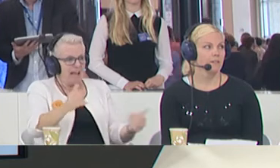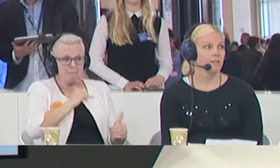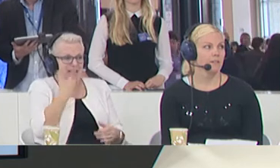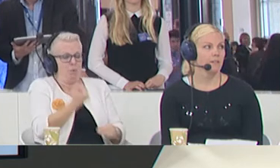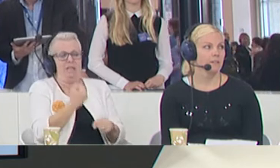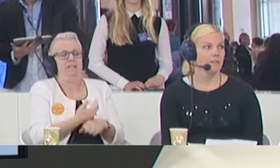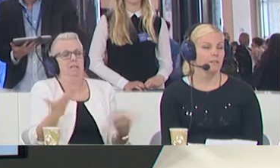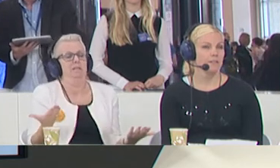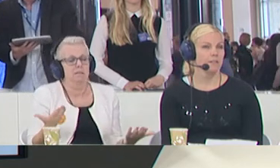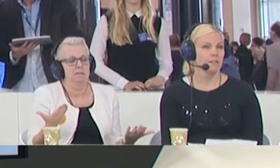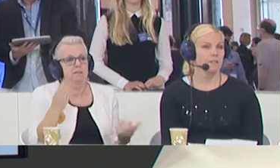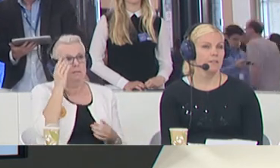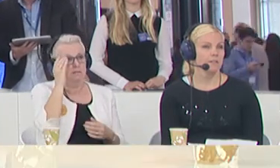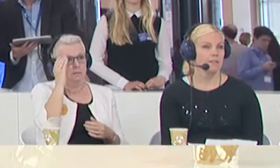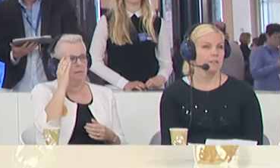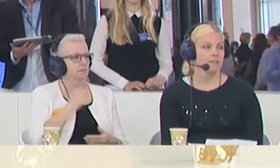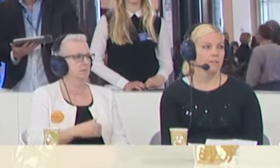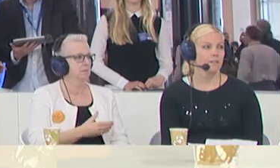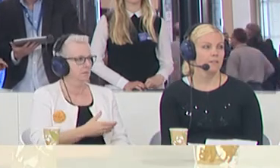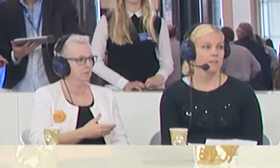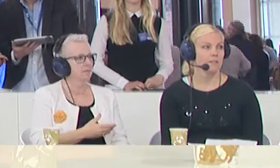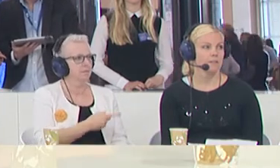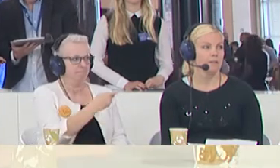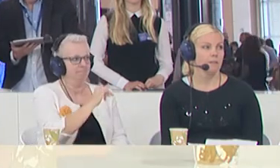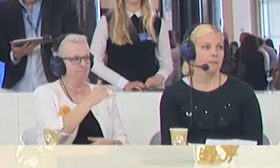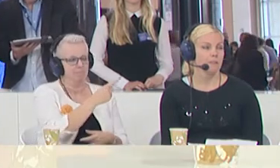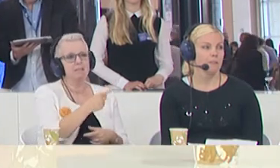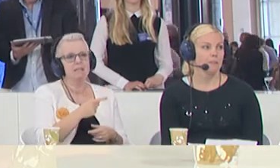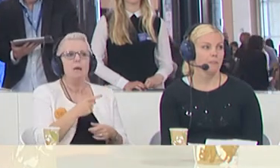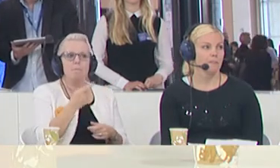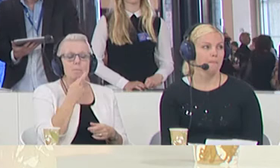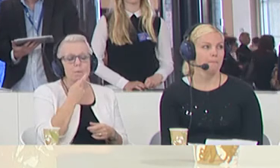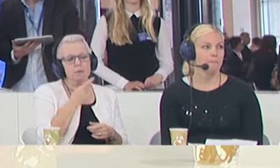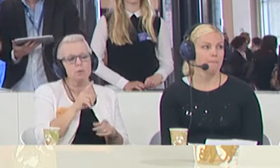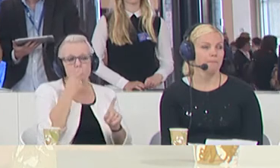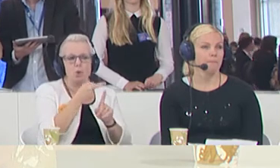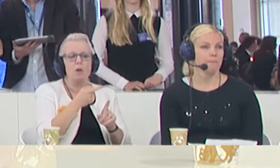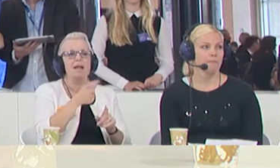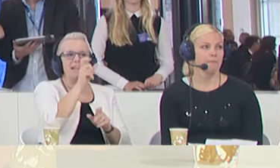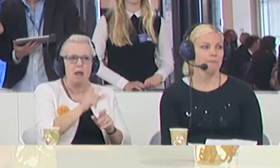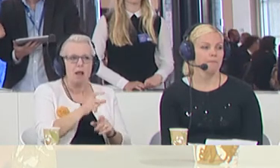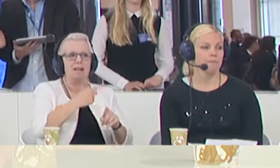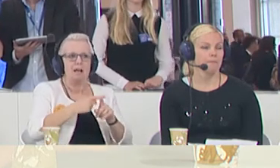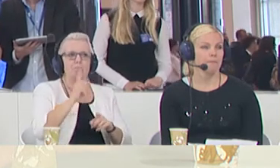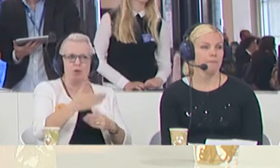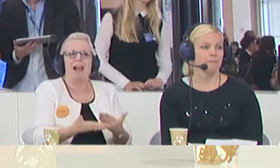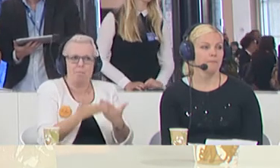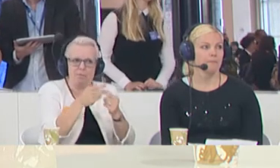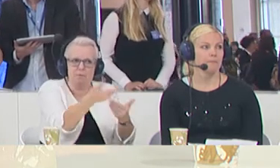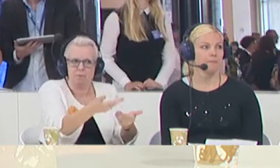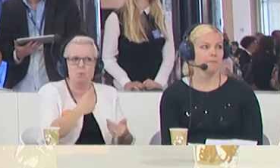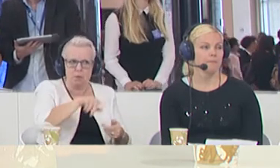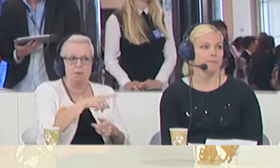general unemployment is so high? Well, the scheme is exactly to help Italy and Greece. But I still